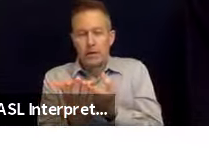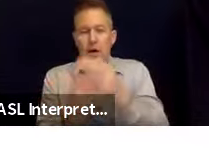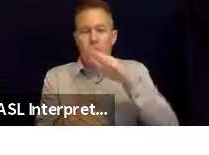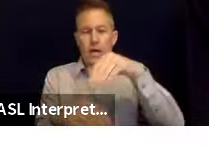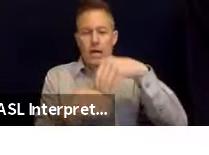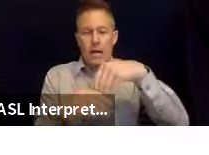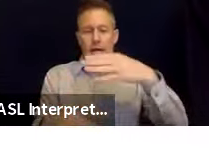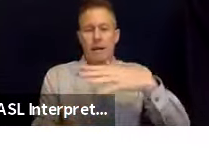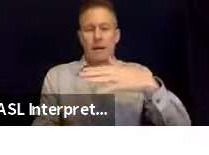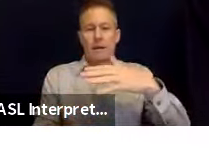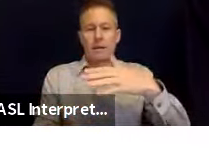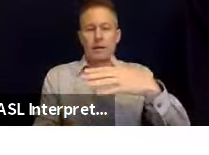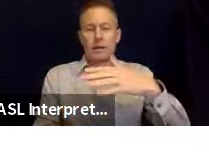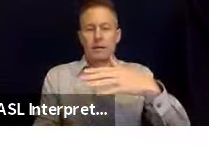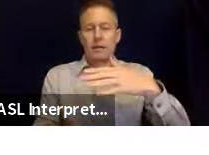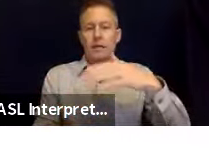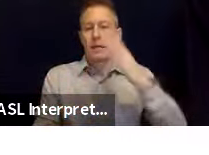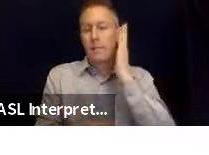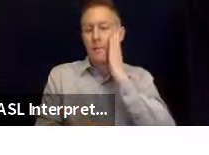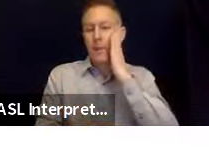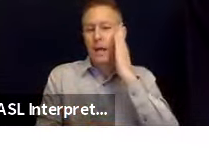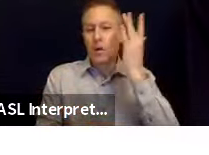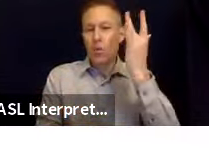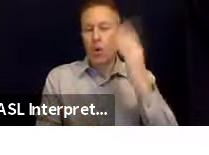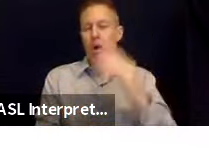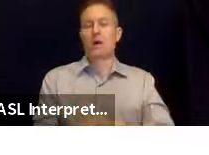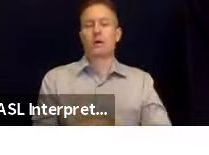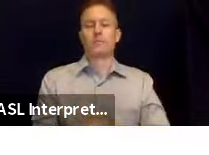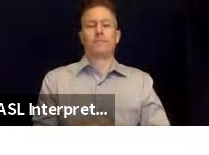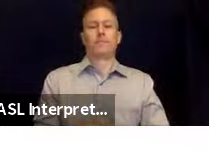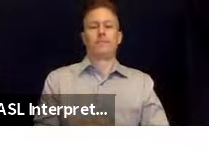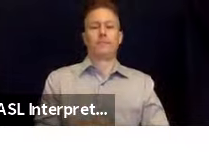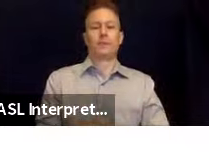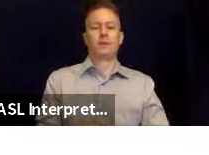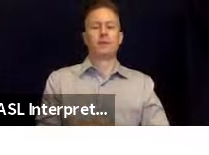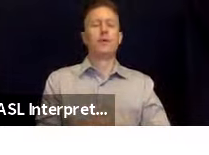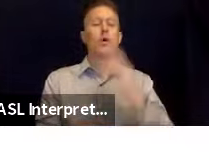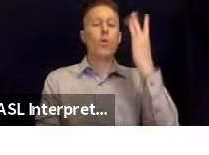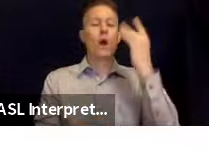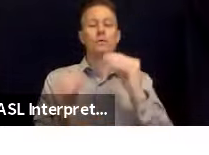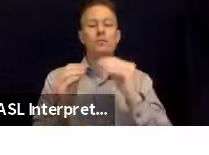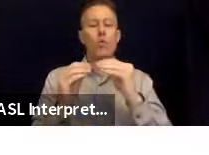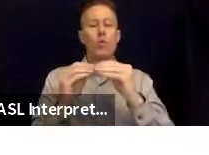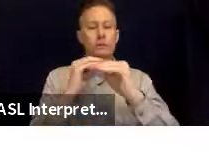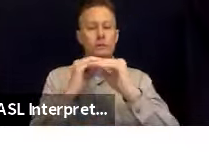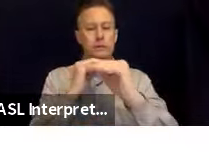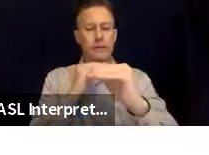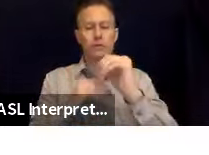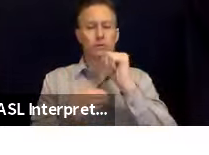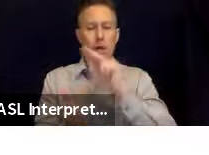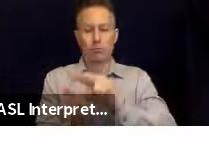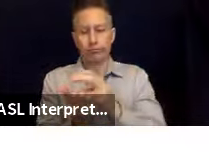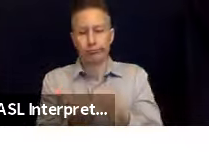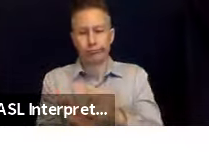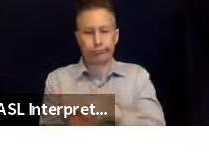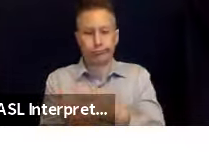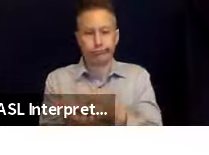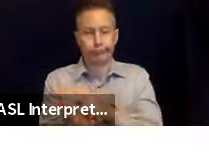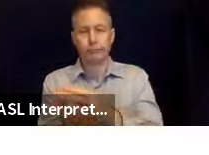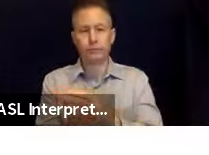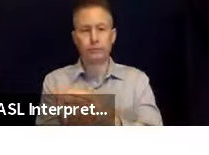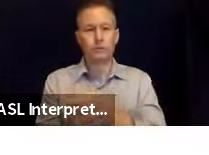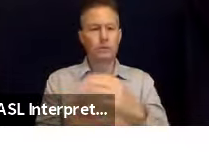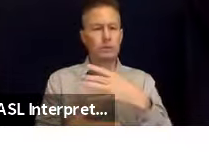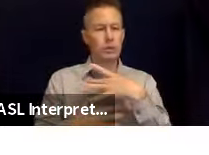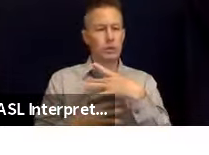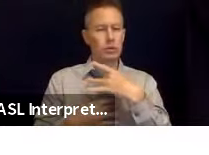I think it's a matter of being more stable and not moving, you know, being prone to roll around. That is an interesting point.